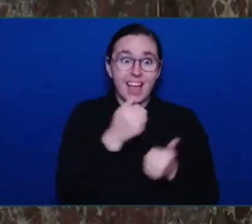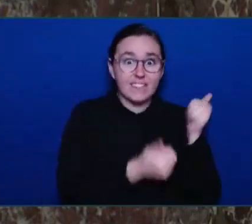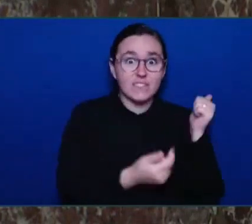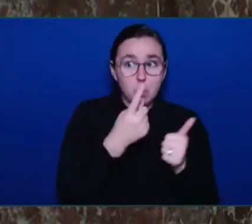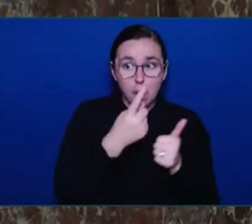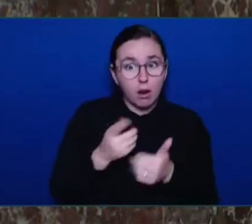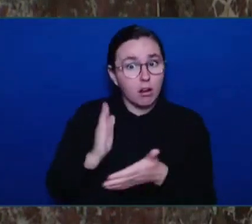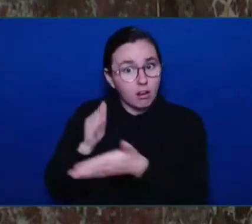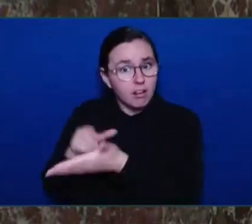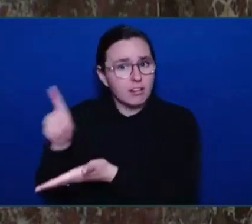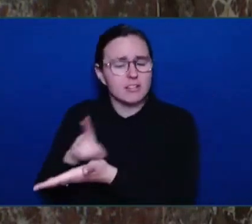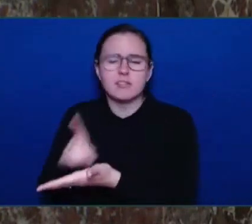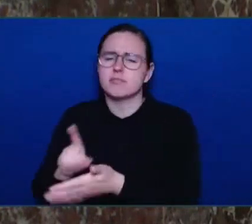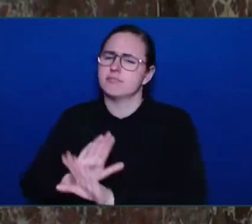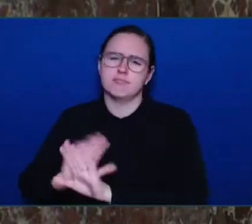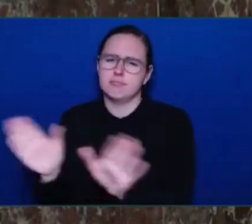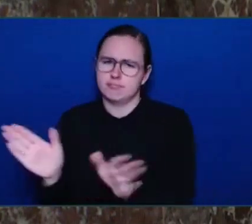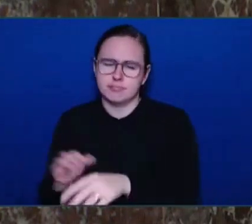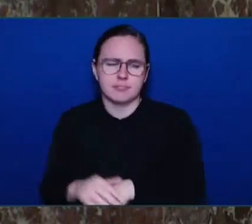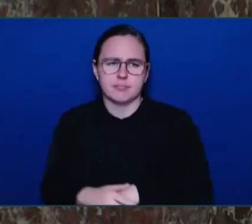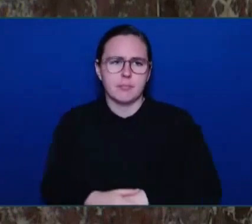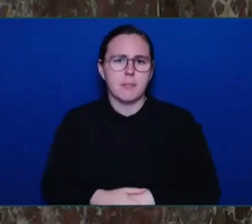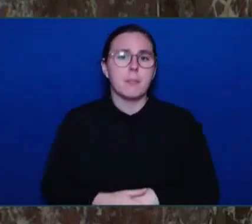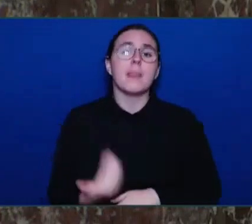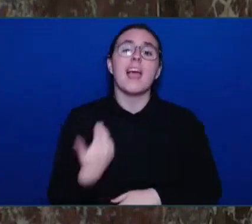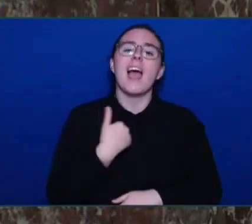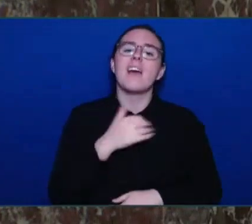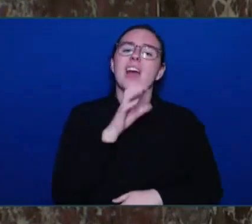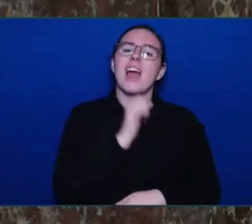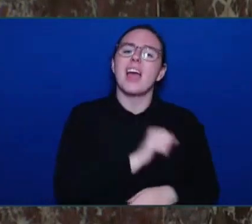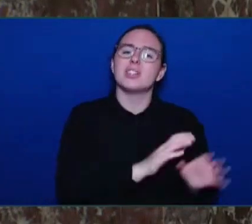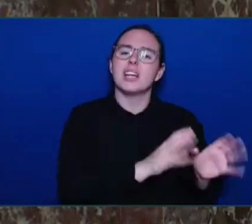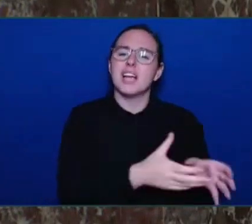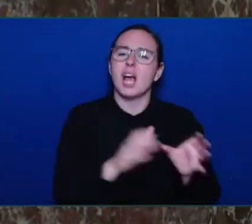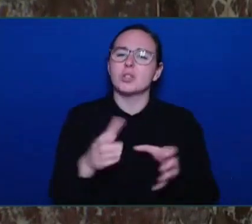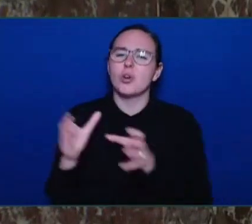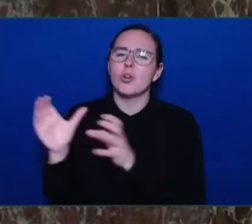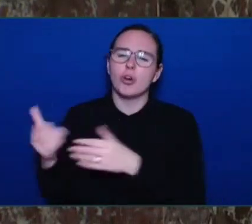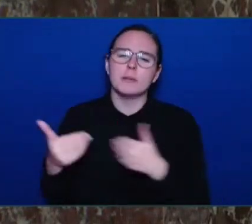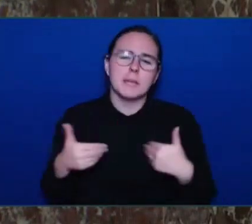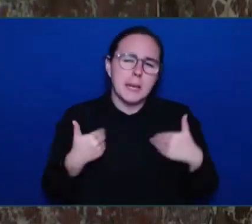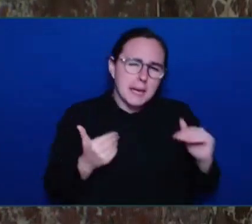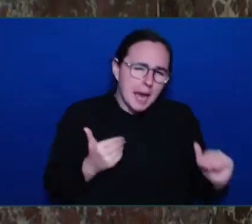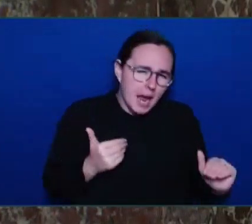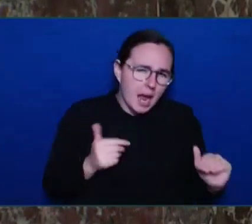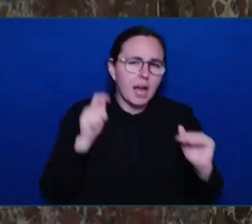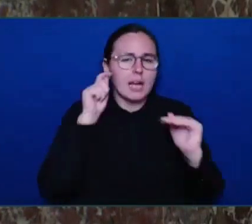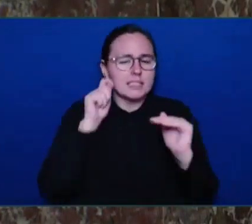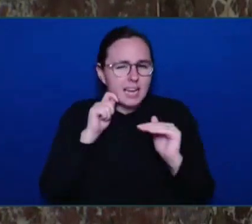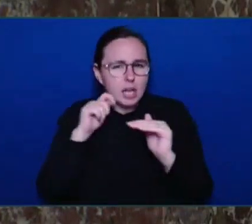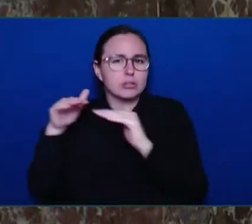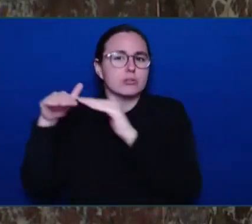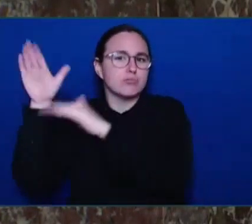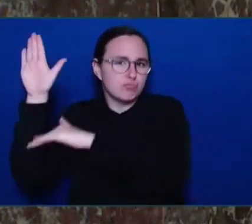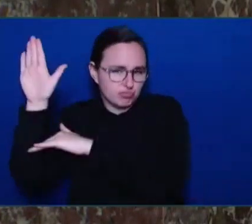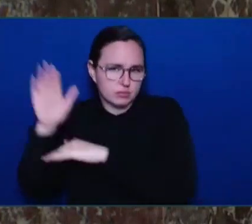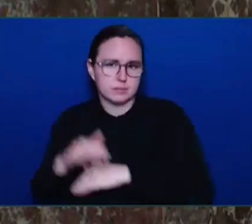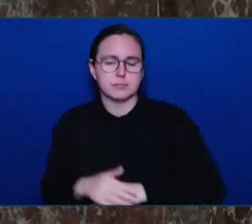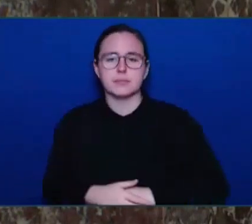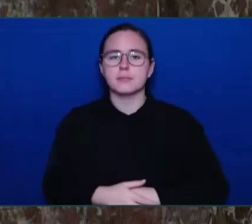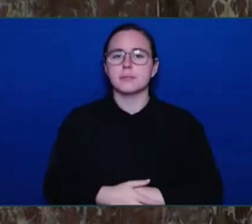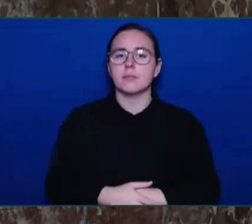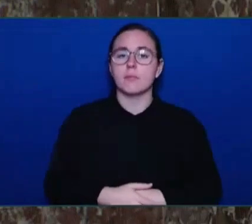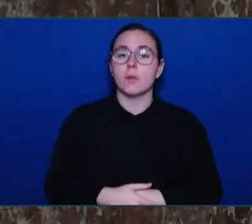and 19 plus. The submission deadline is June 1st. And the exhibition will take place in Plaste's Art in